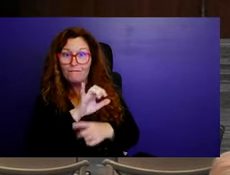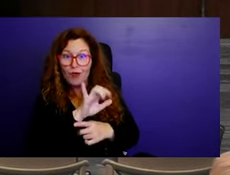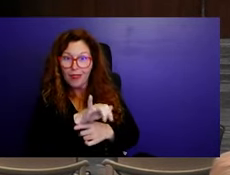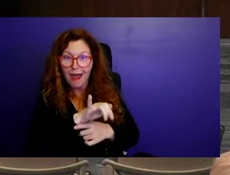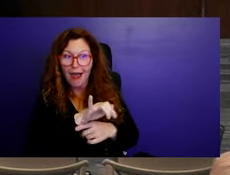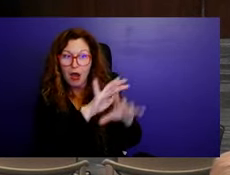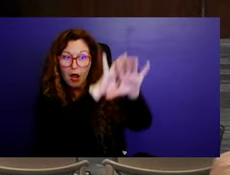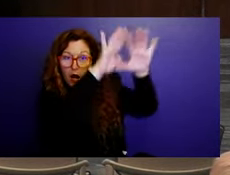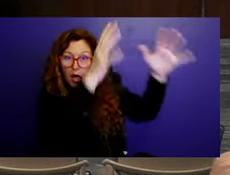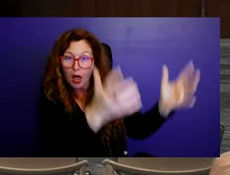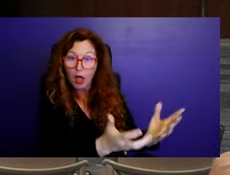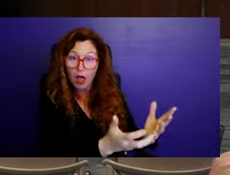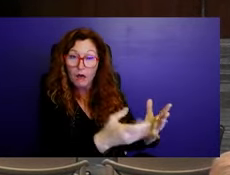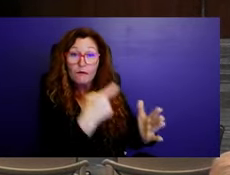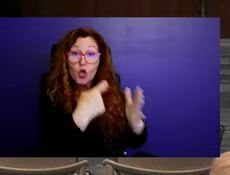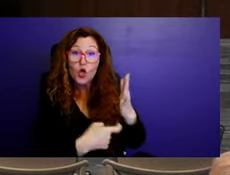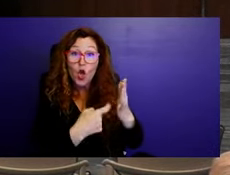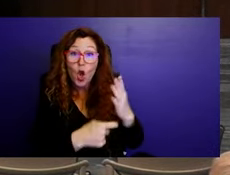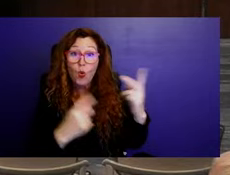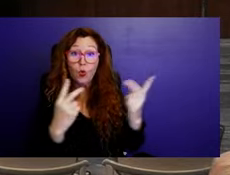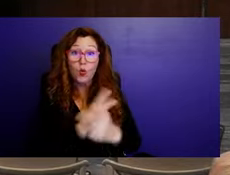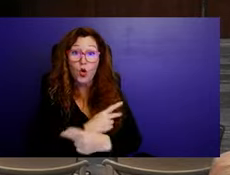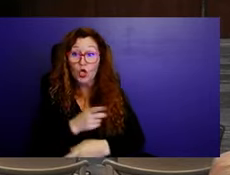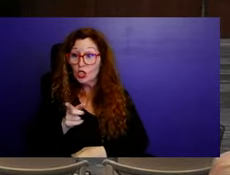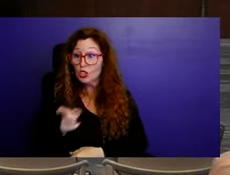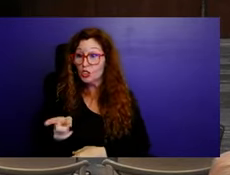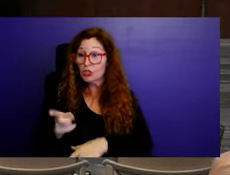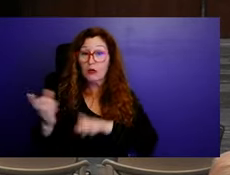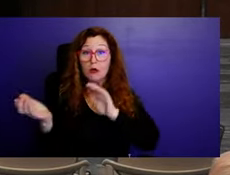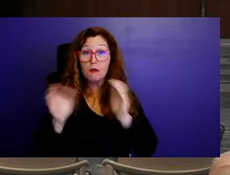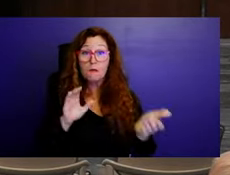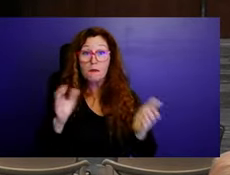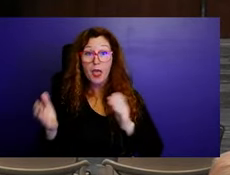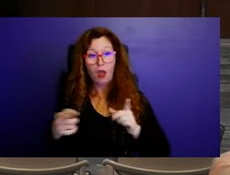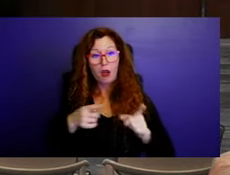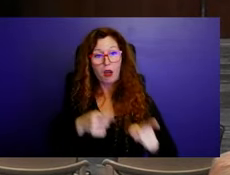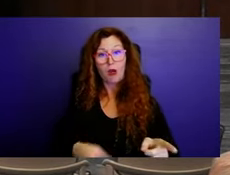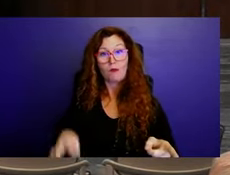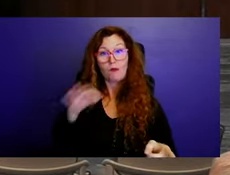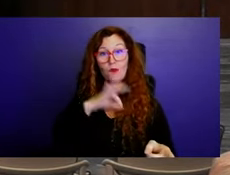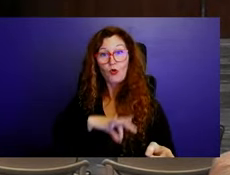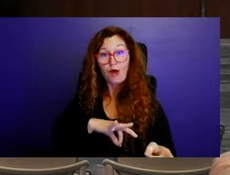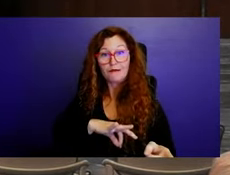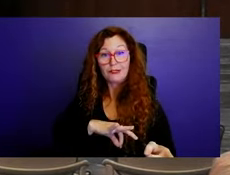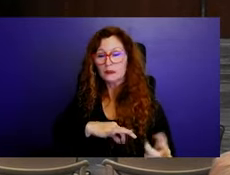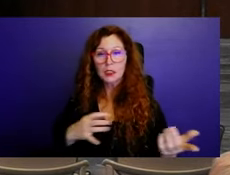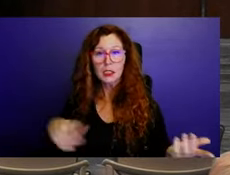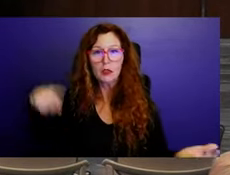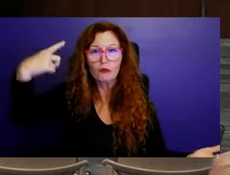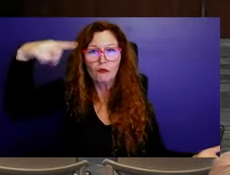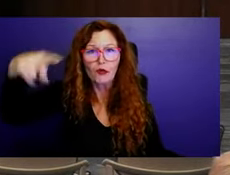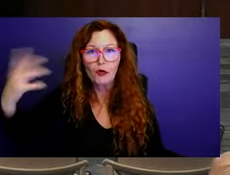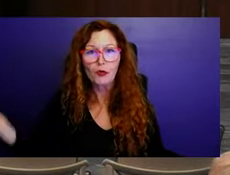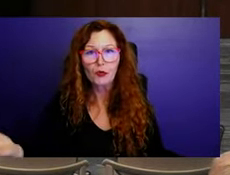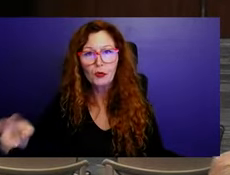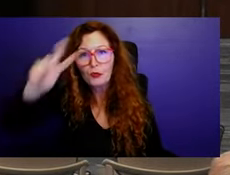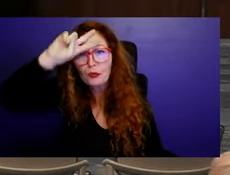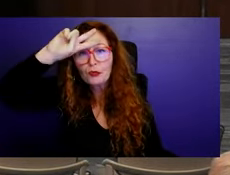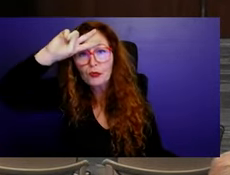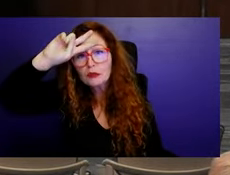Um, I would hope, and I'm going to pray that there, you know, that, that margin's large. Um, and then also, you know,